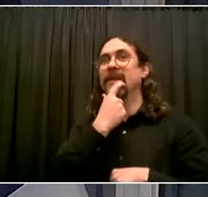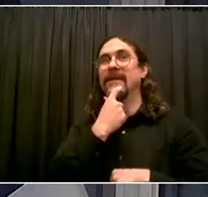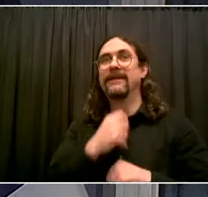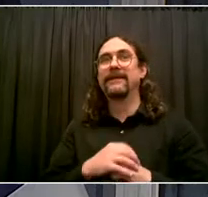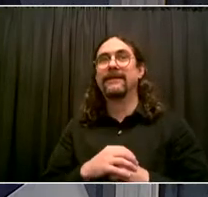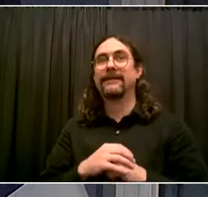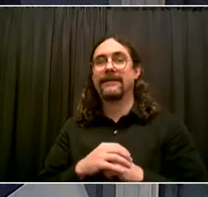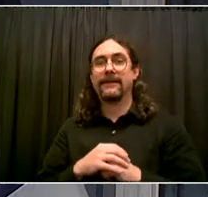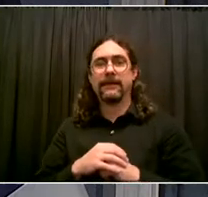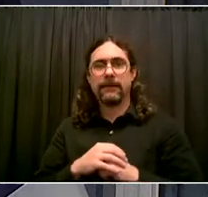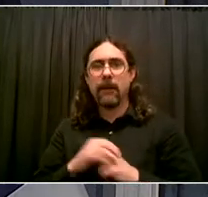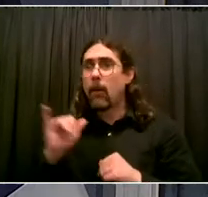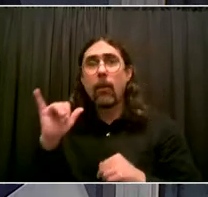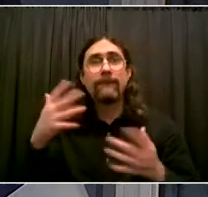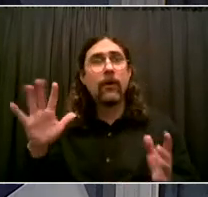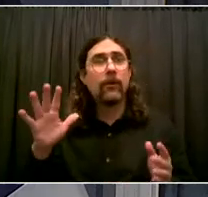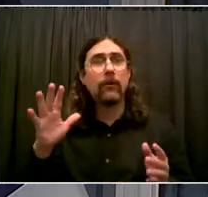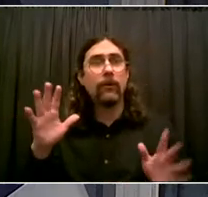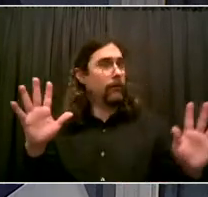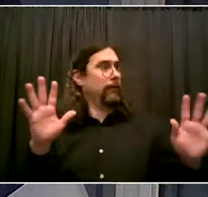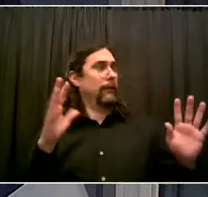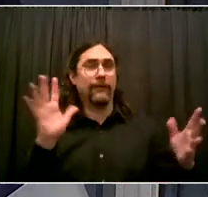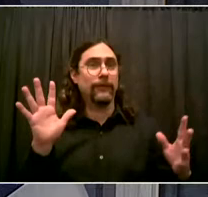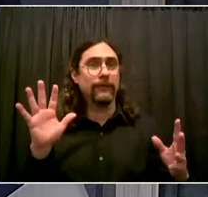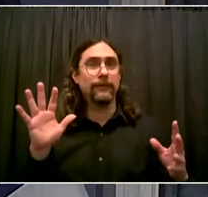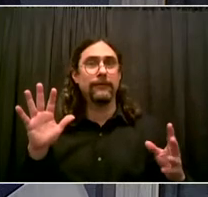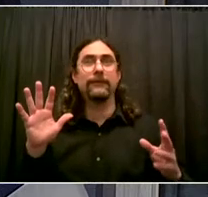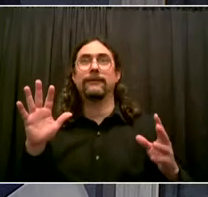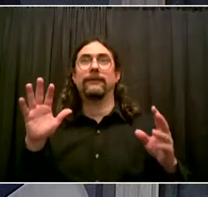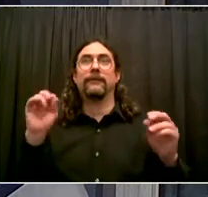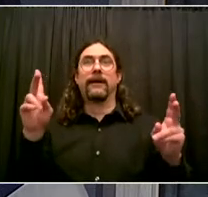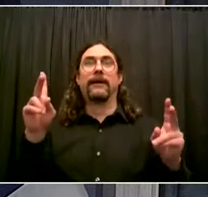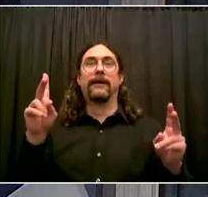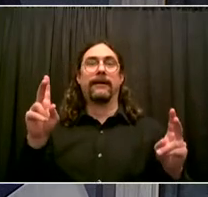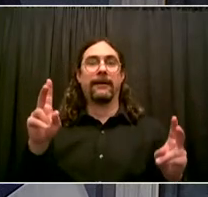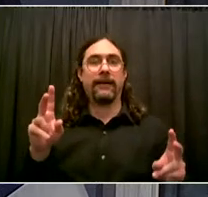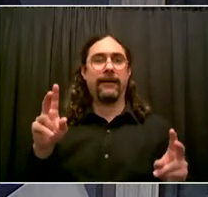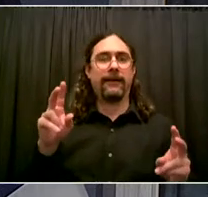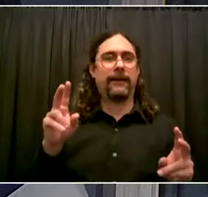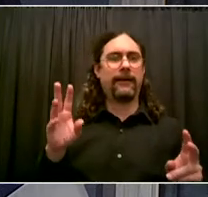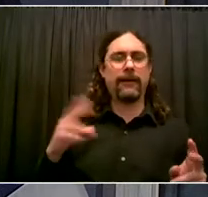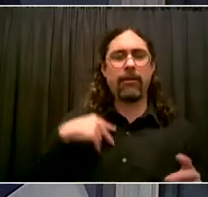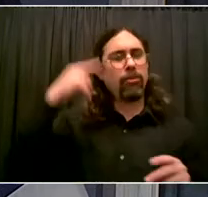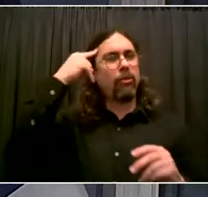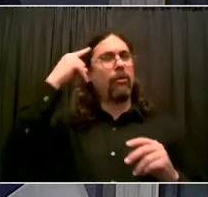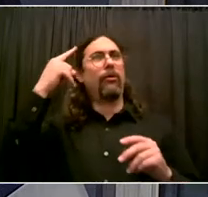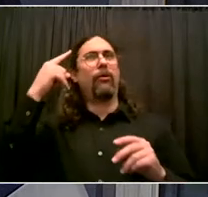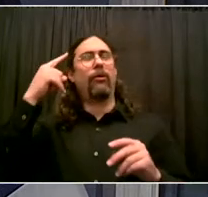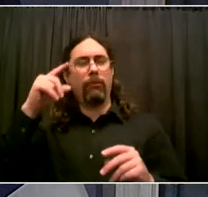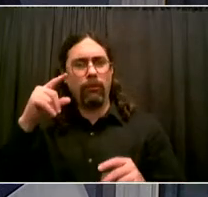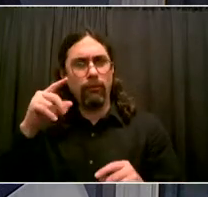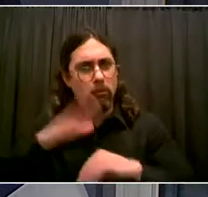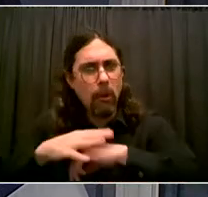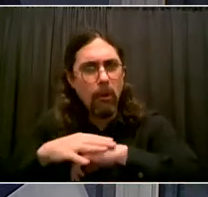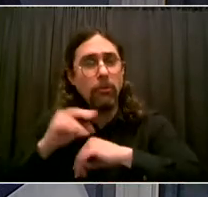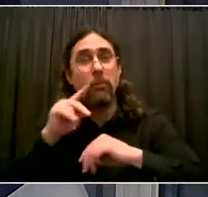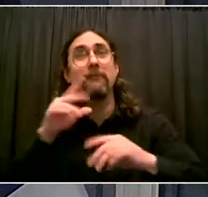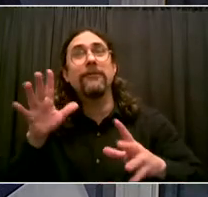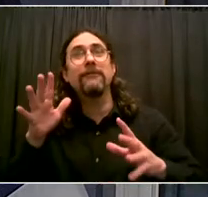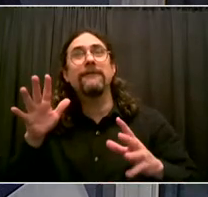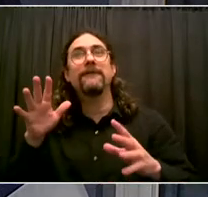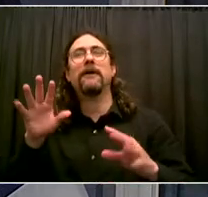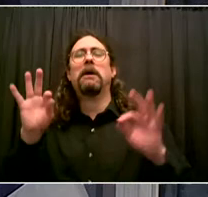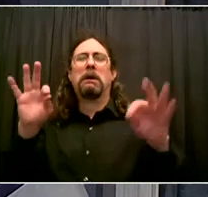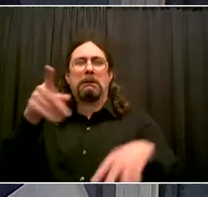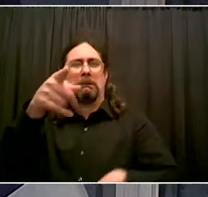Thank you. Thank you, team. And just a little bandage for you. I'm going to give live commentary now. First of all, you're very good at that. Thank you, sir. You should be